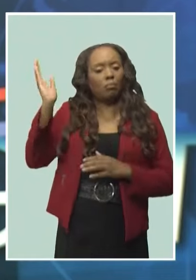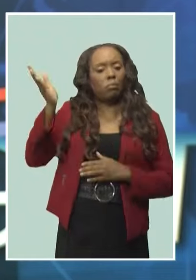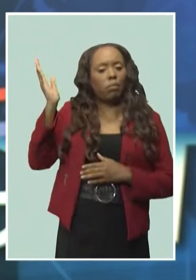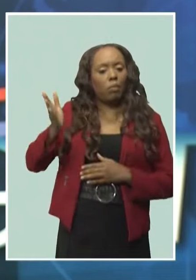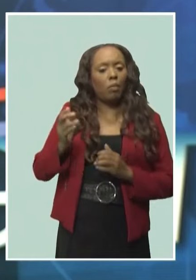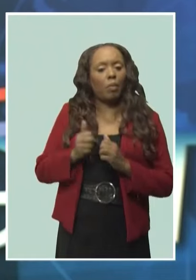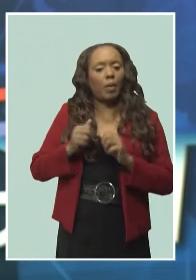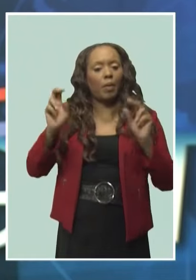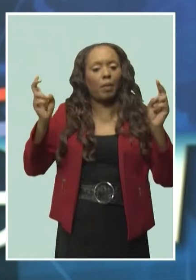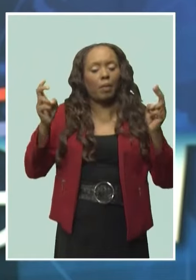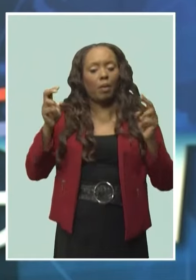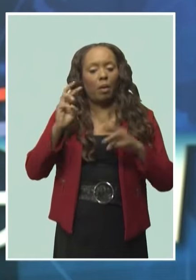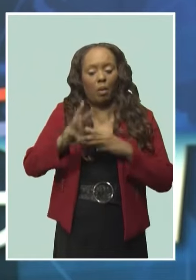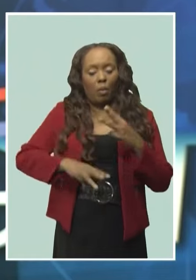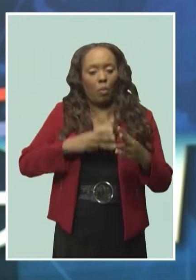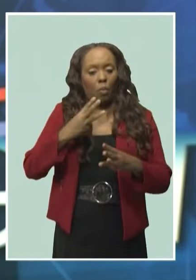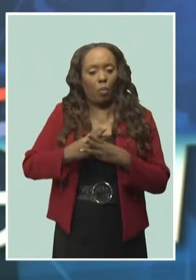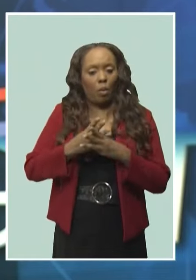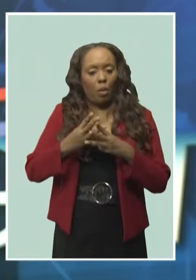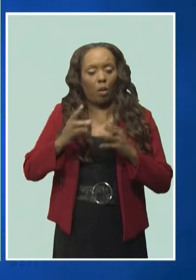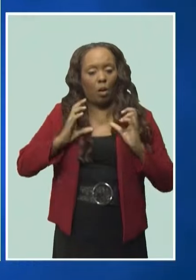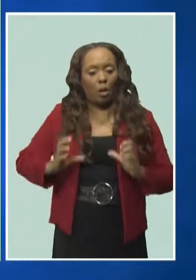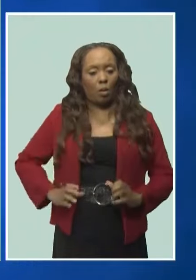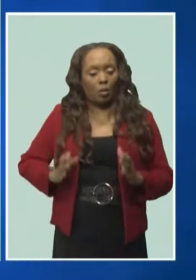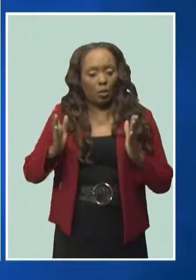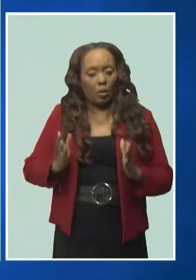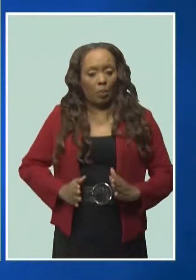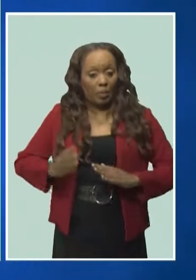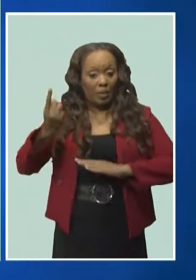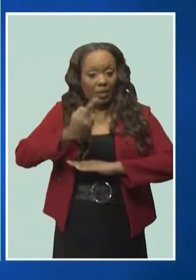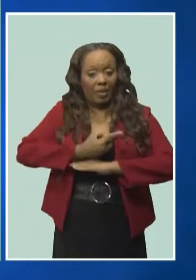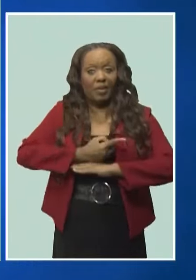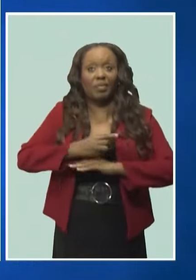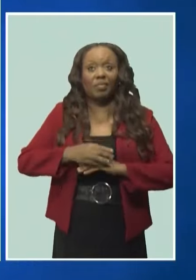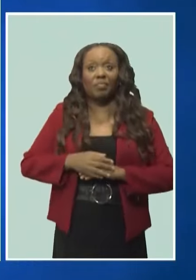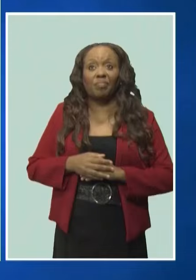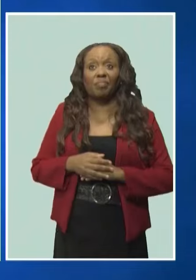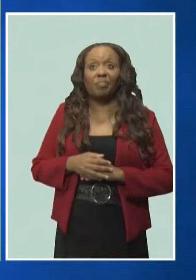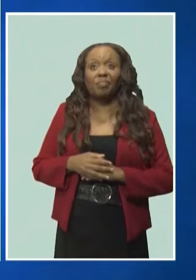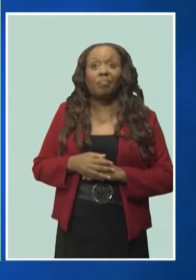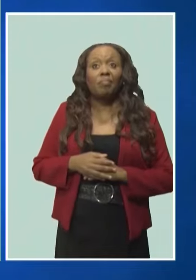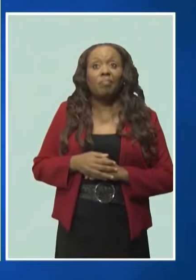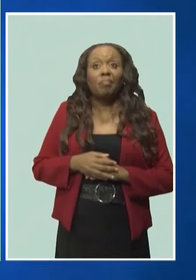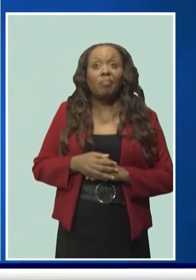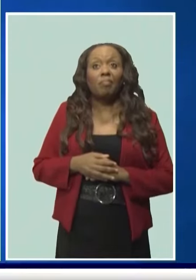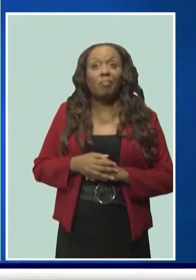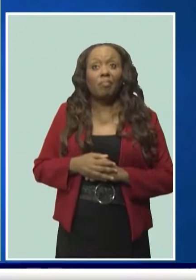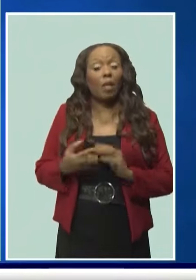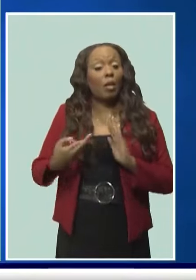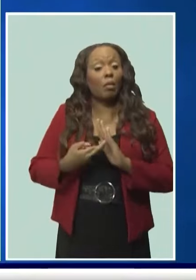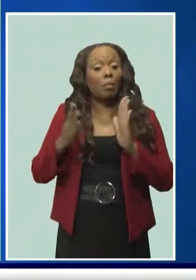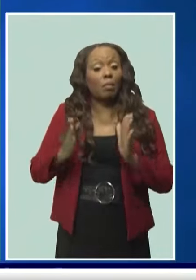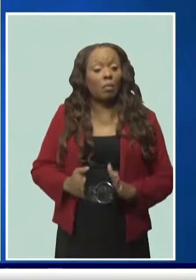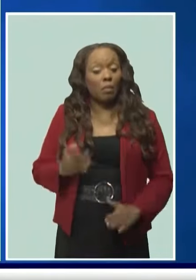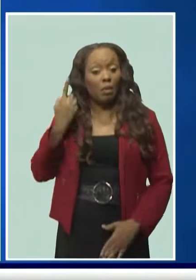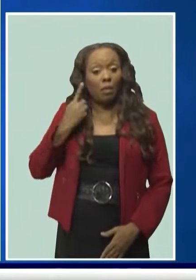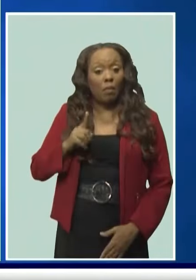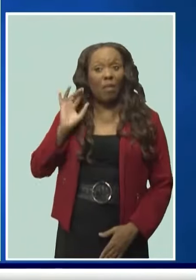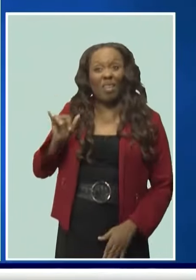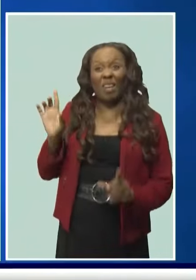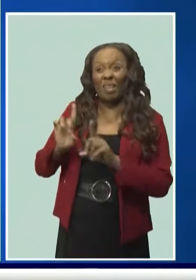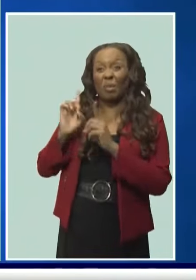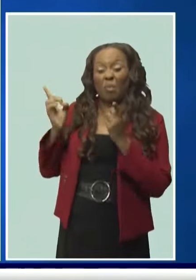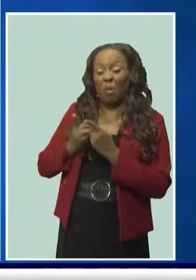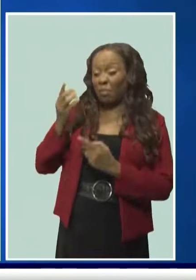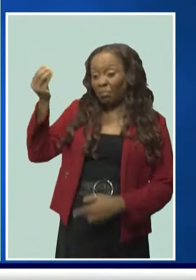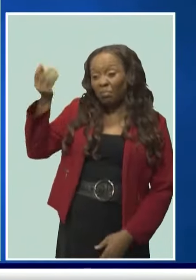Day. Trevor Thorpe reports. A team senior trade officer at the Department of Commerce and Consumer Affairs, Alison Archer, told